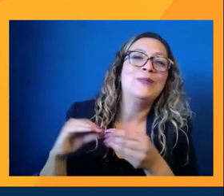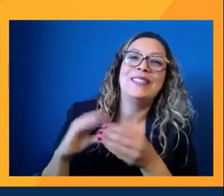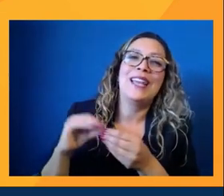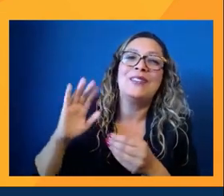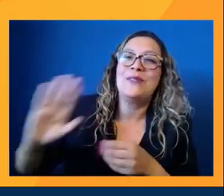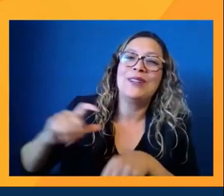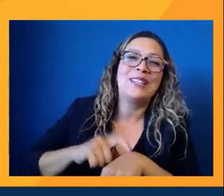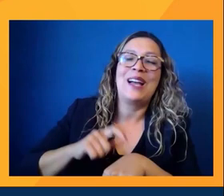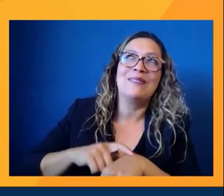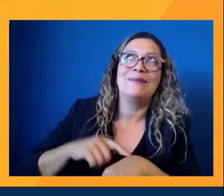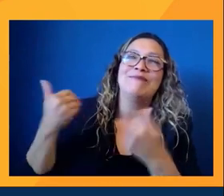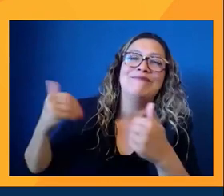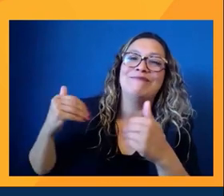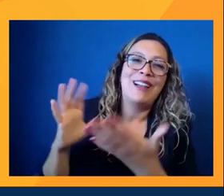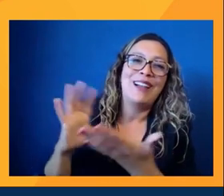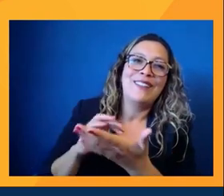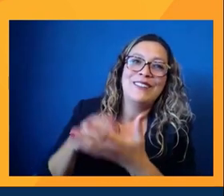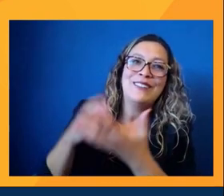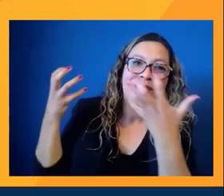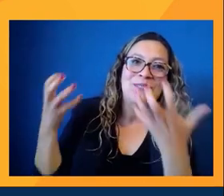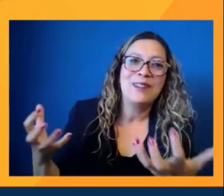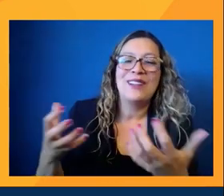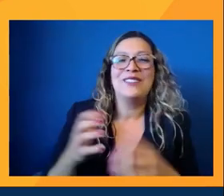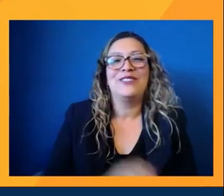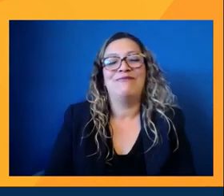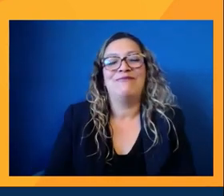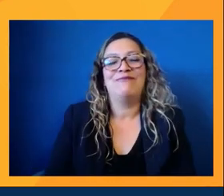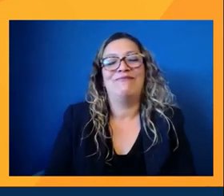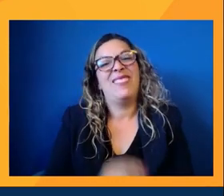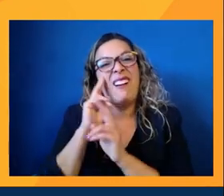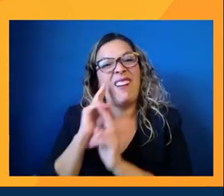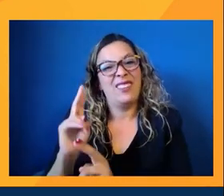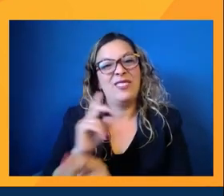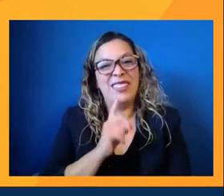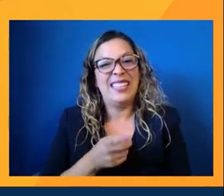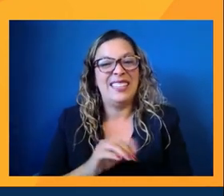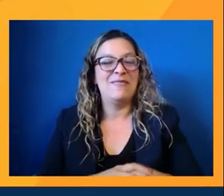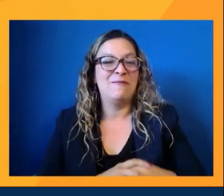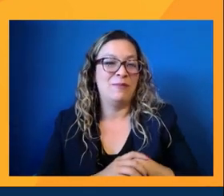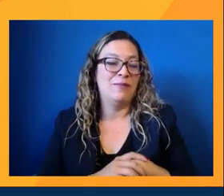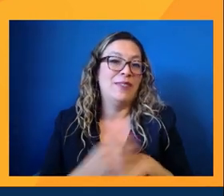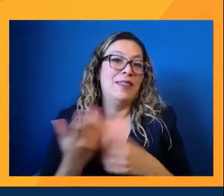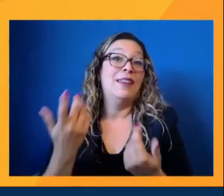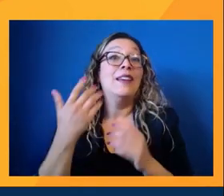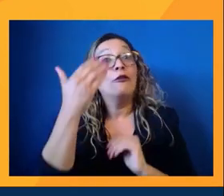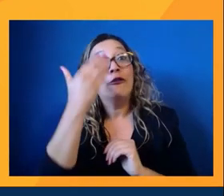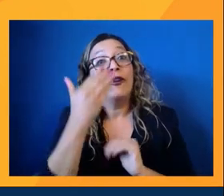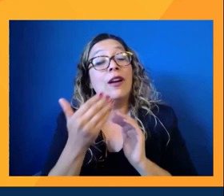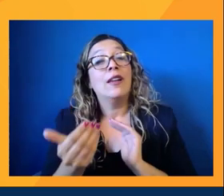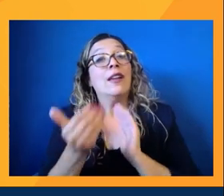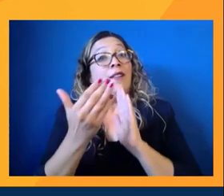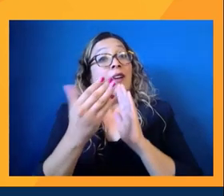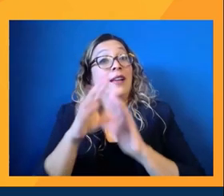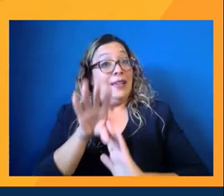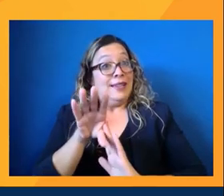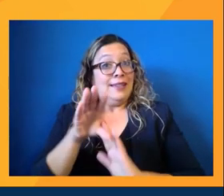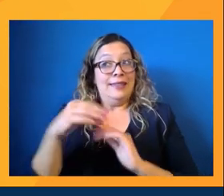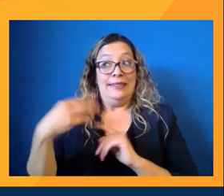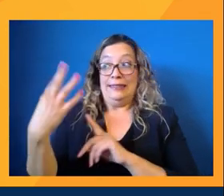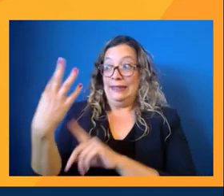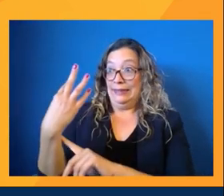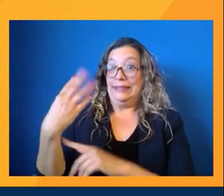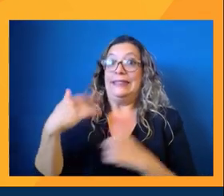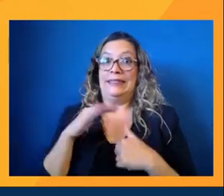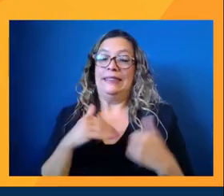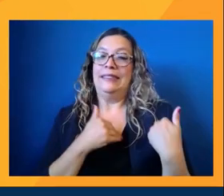just blown away. I'm Manny, too. What an honor. You know, being in front of the camera, in front of the screen, it's just